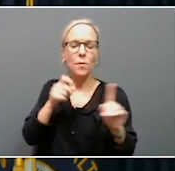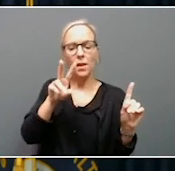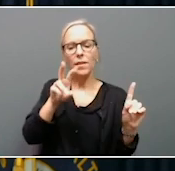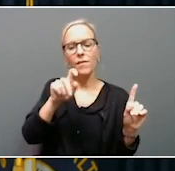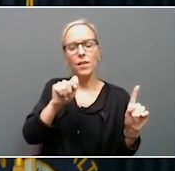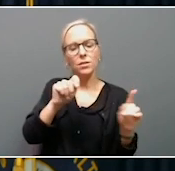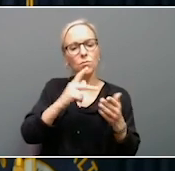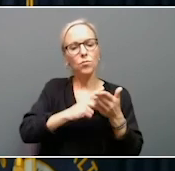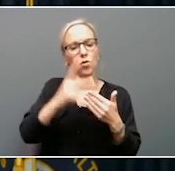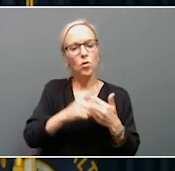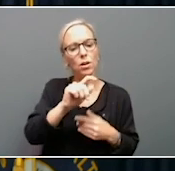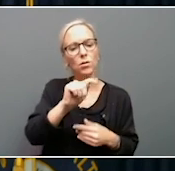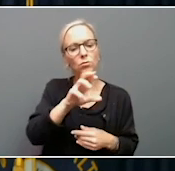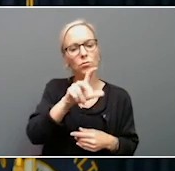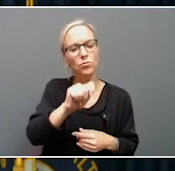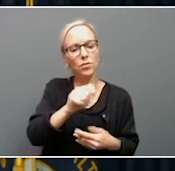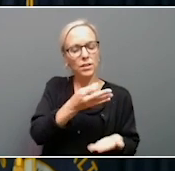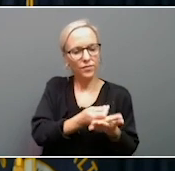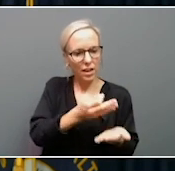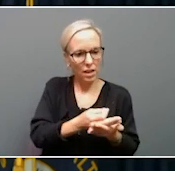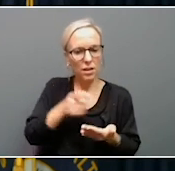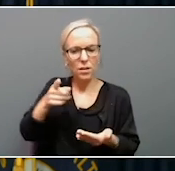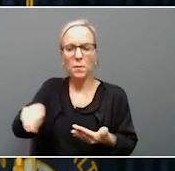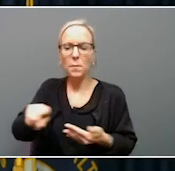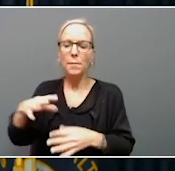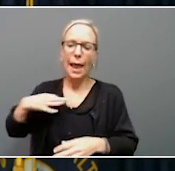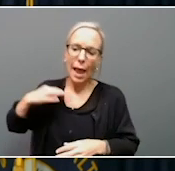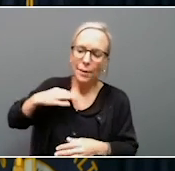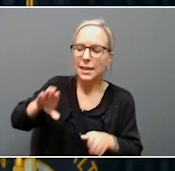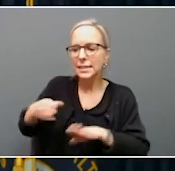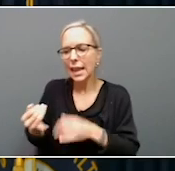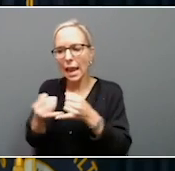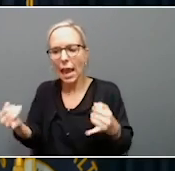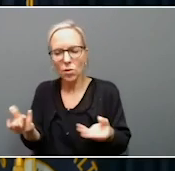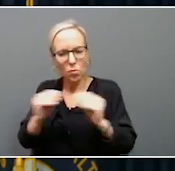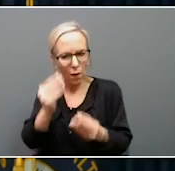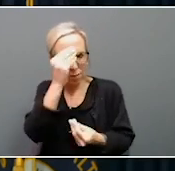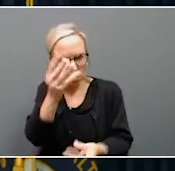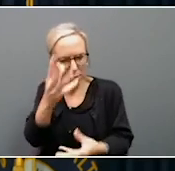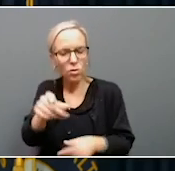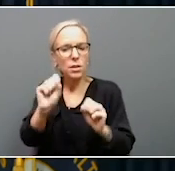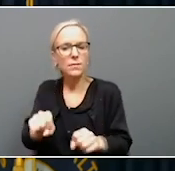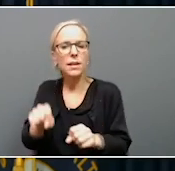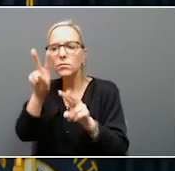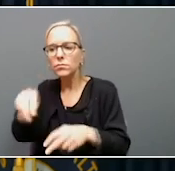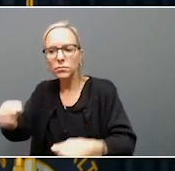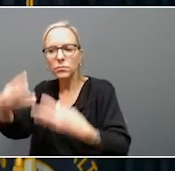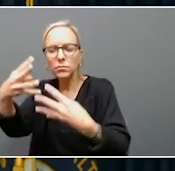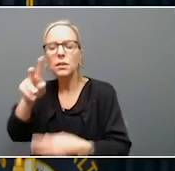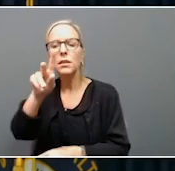overseen by a board of directors, and more information about applications and deadlines can be found on the Kentucky Department of Veterans Affairs website.